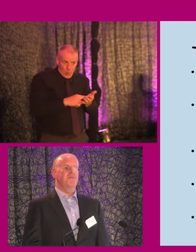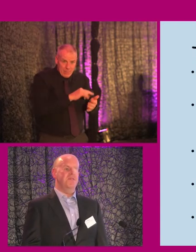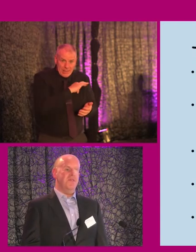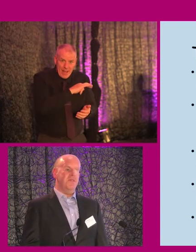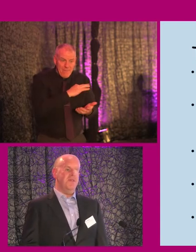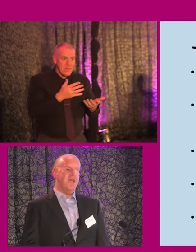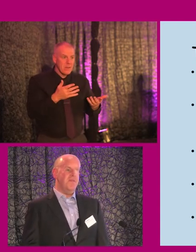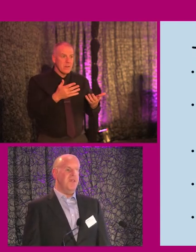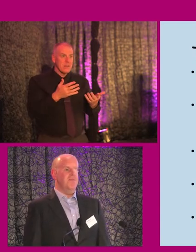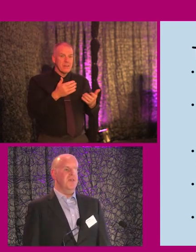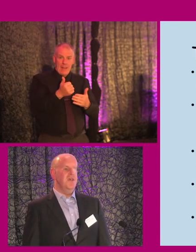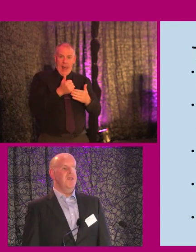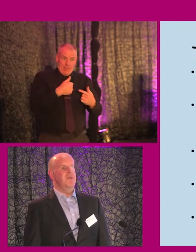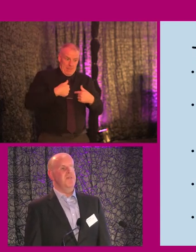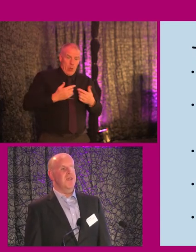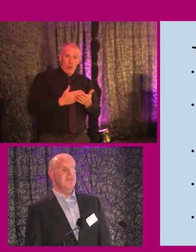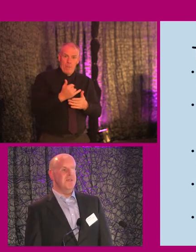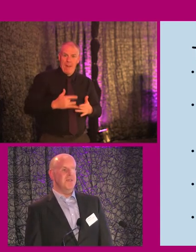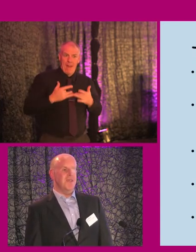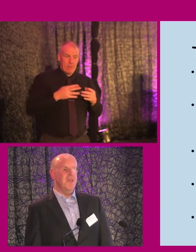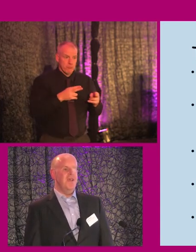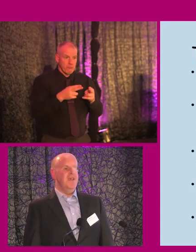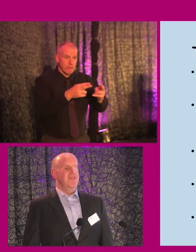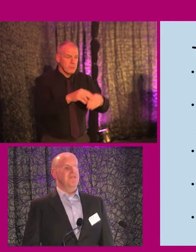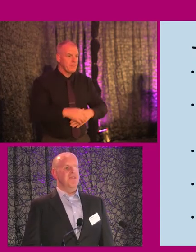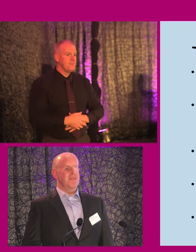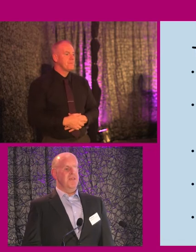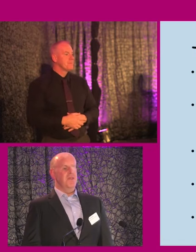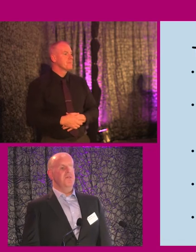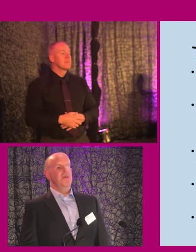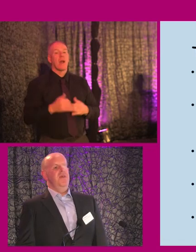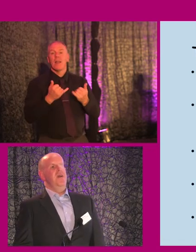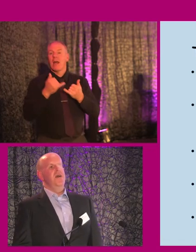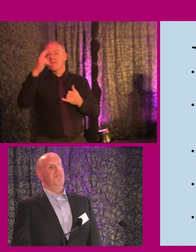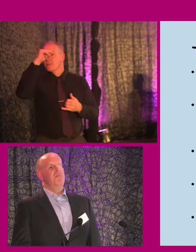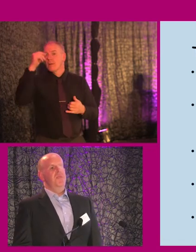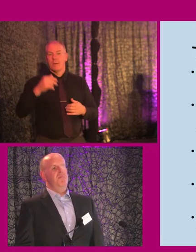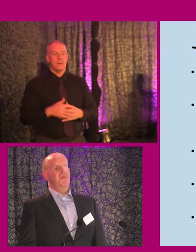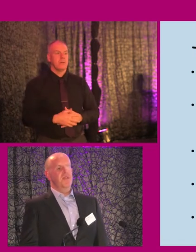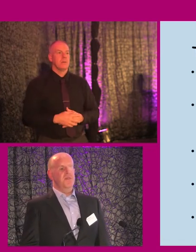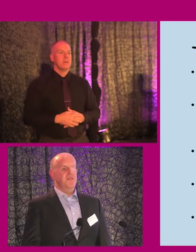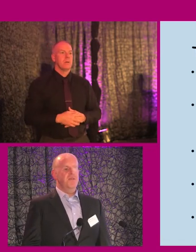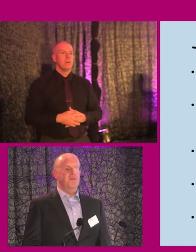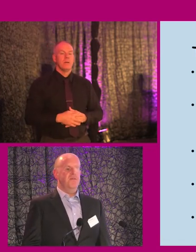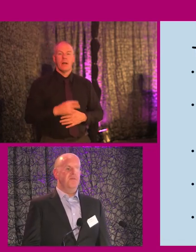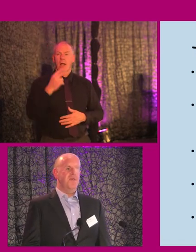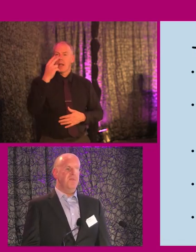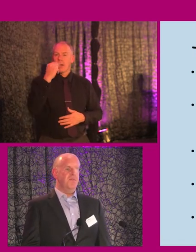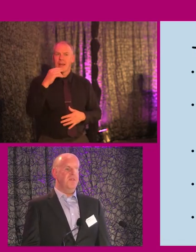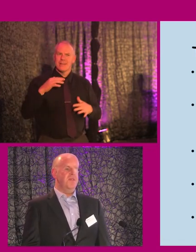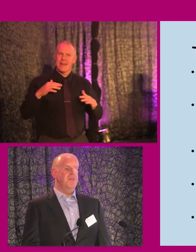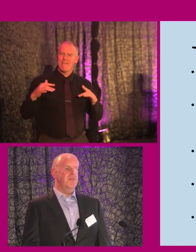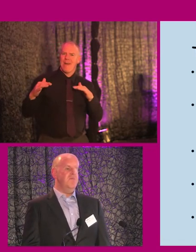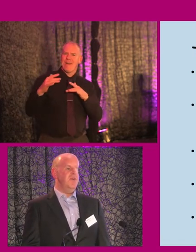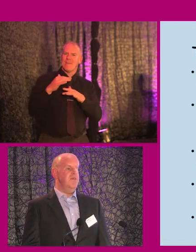to aid me in my navigation of the building. So there's things like, you know, being in a nice kind of environment